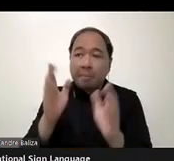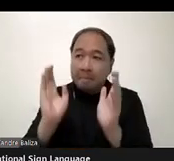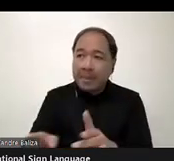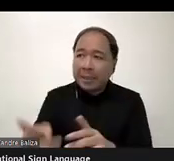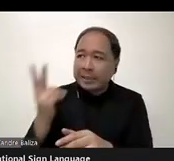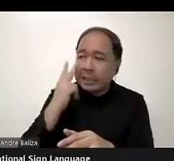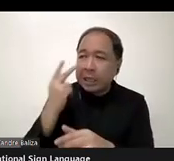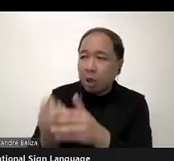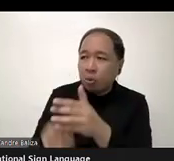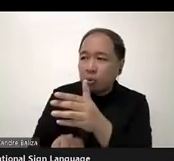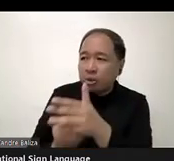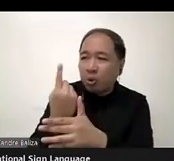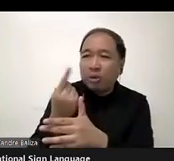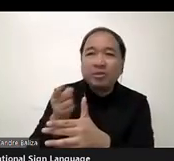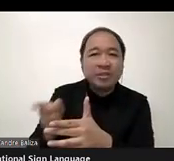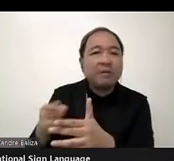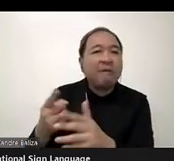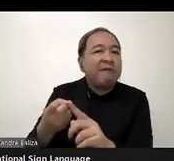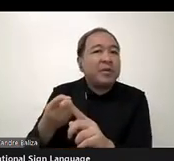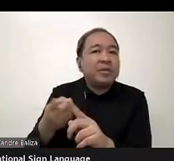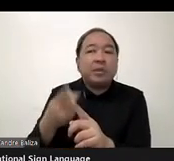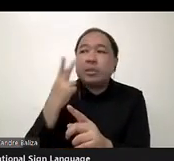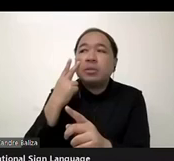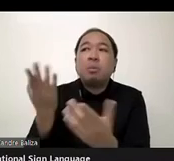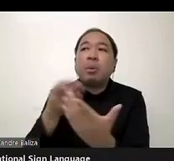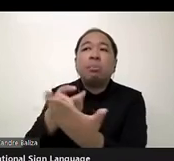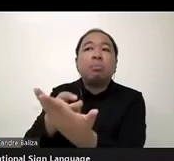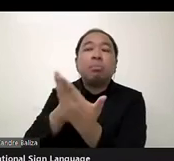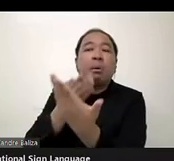okay, where's the evidence that you've done this?